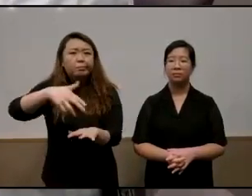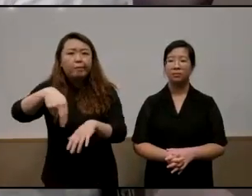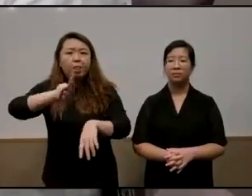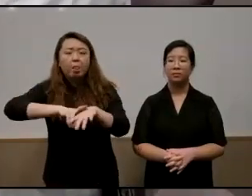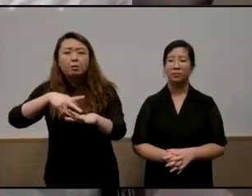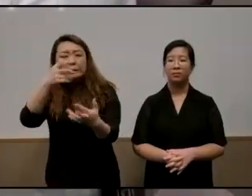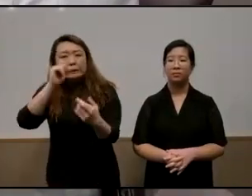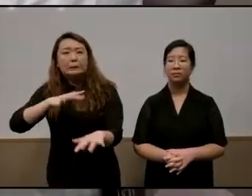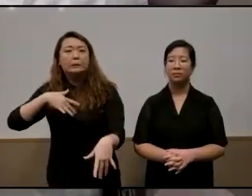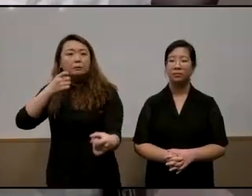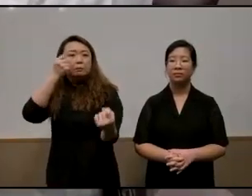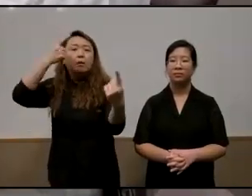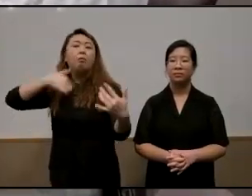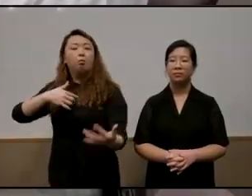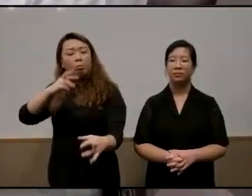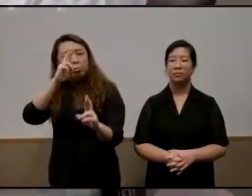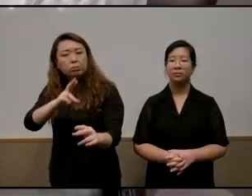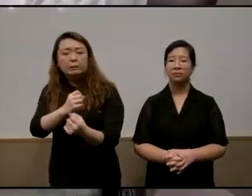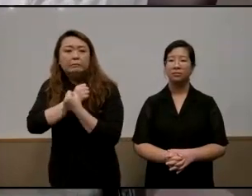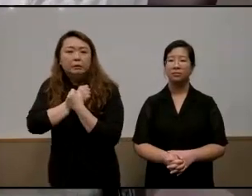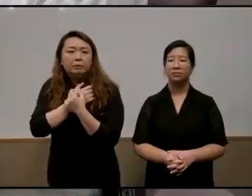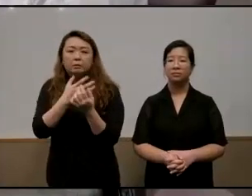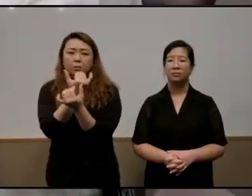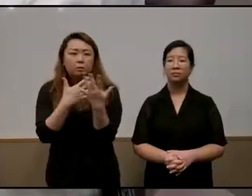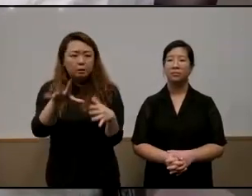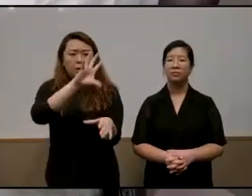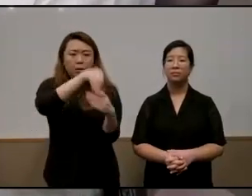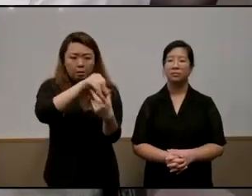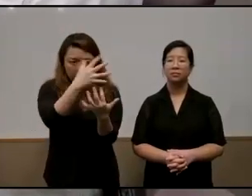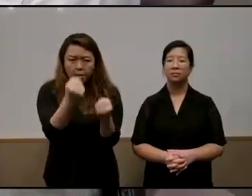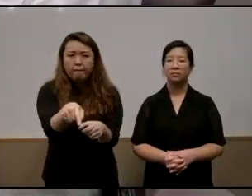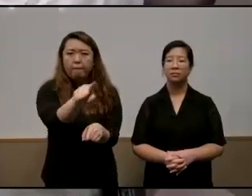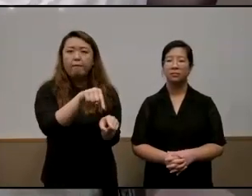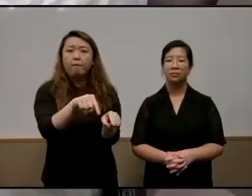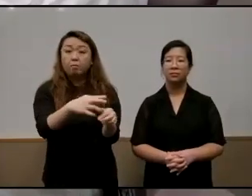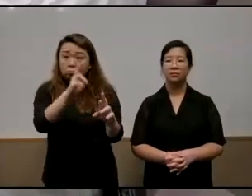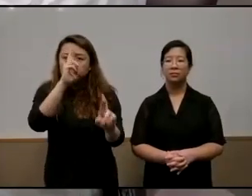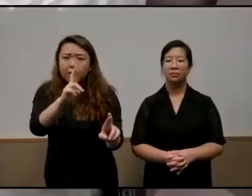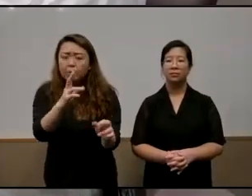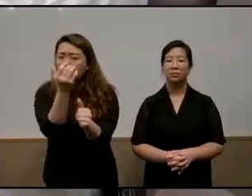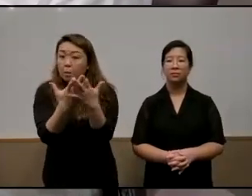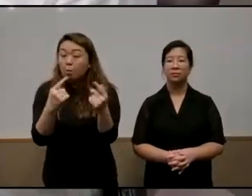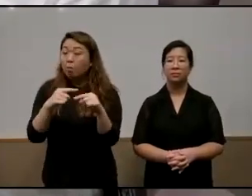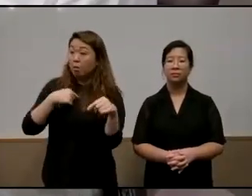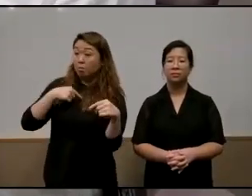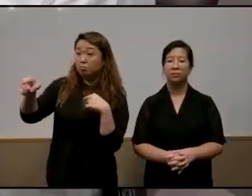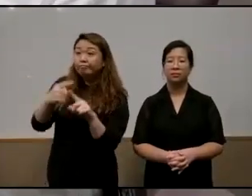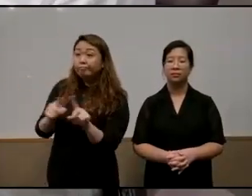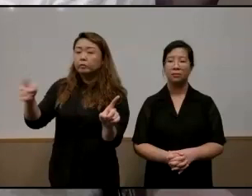sympathy empathy love affection all of those things and respect for someone is different from you